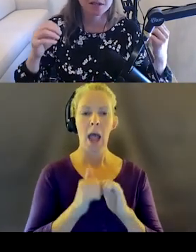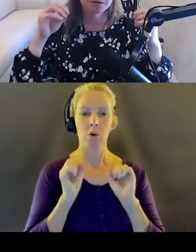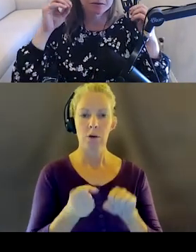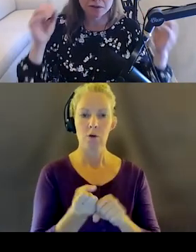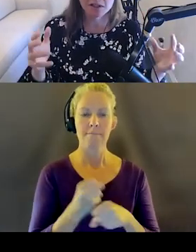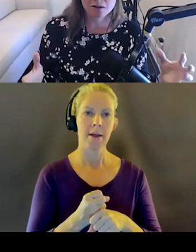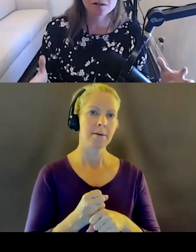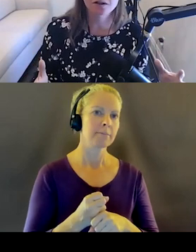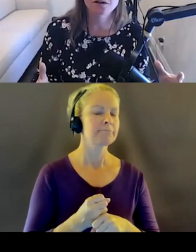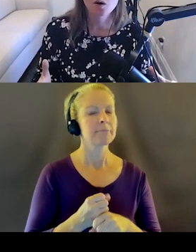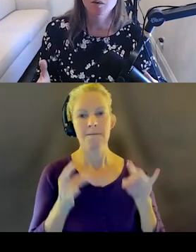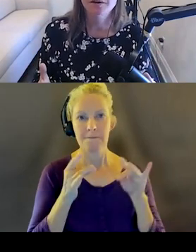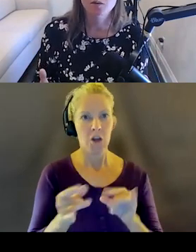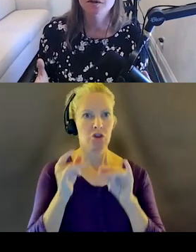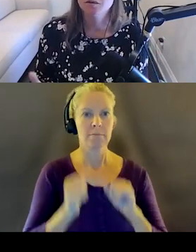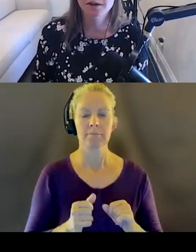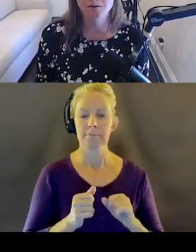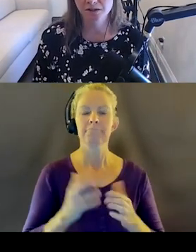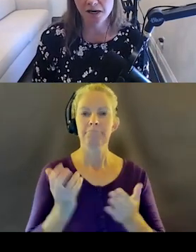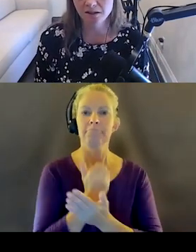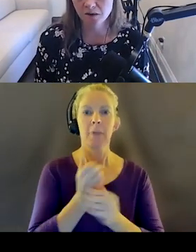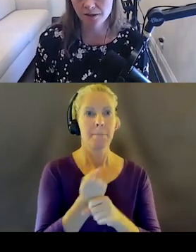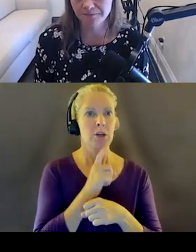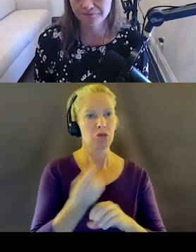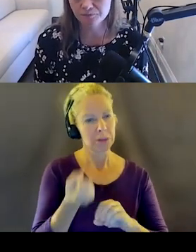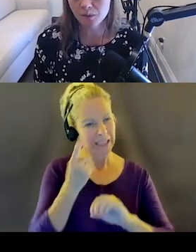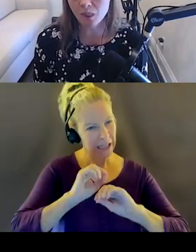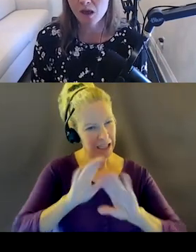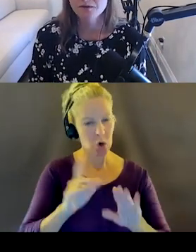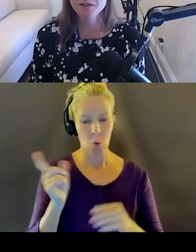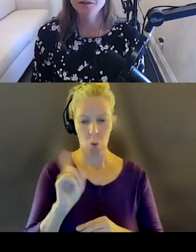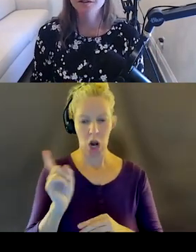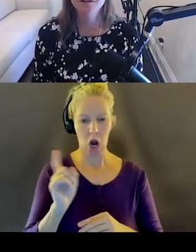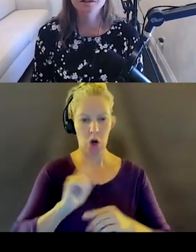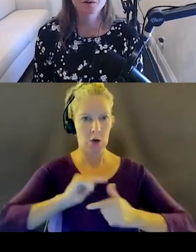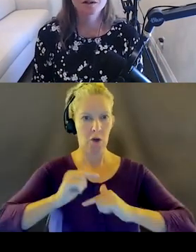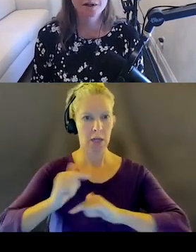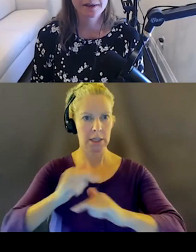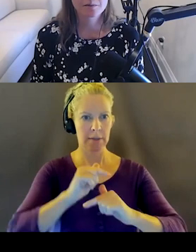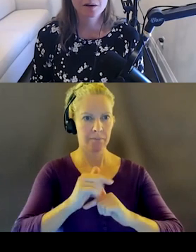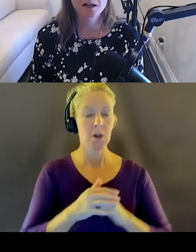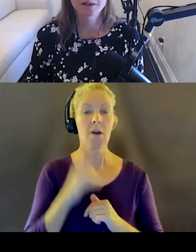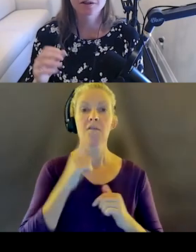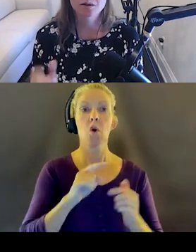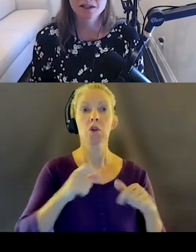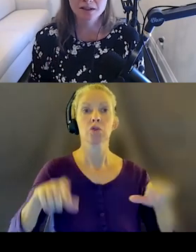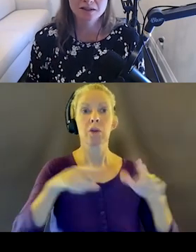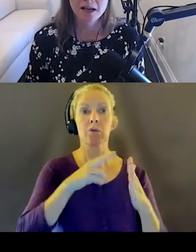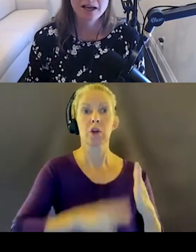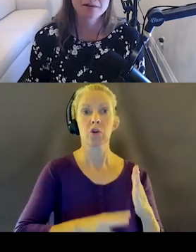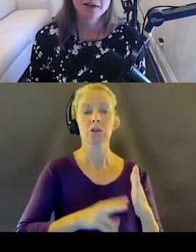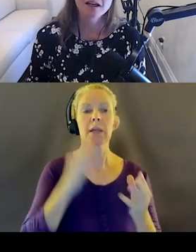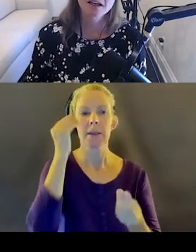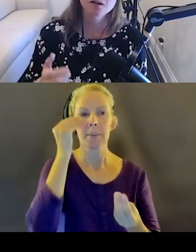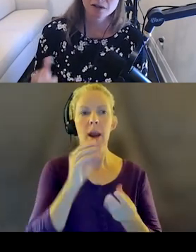make sure that people really understood where they were and what they were interacting with? For screen readers, you also want to think about element uniqueness.